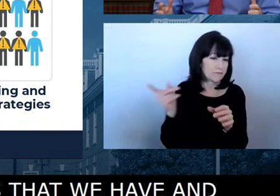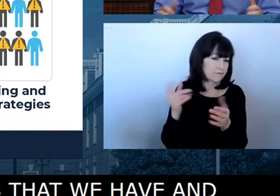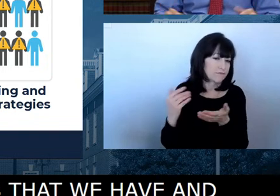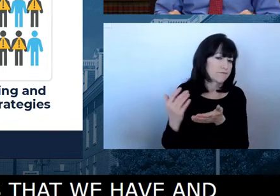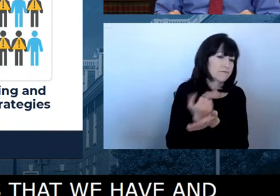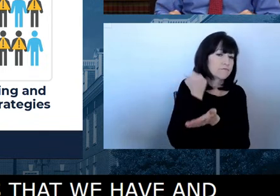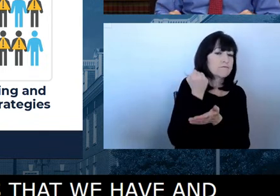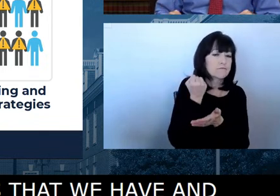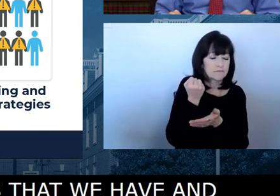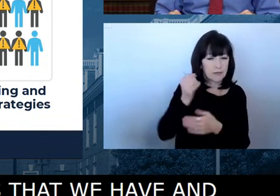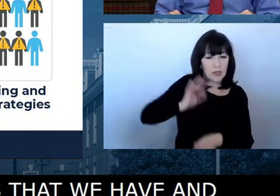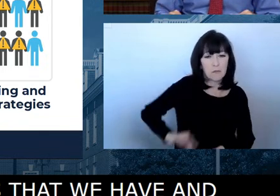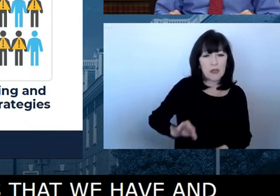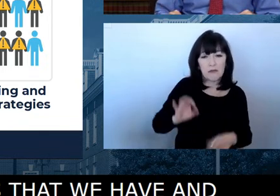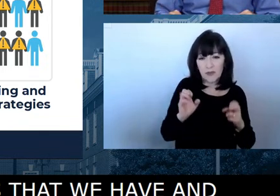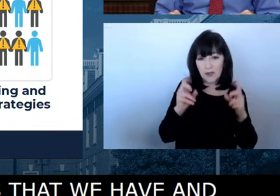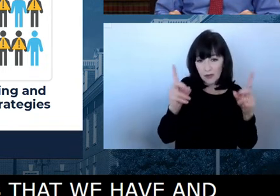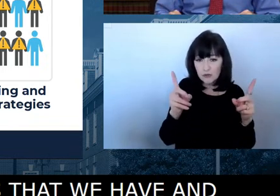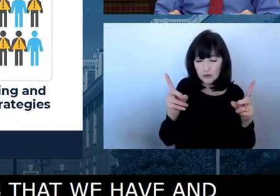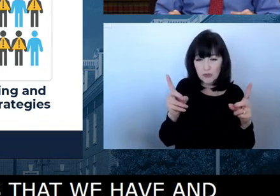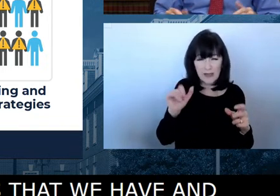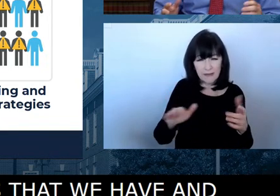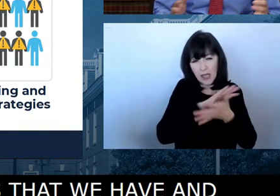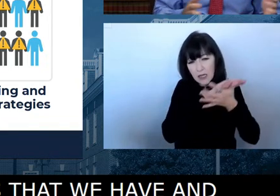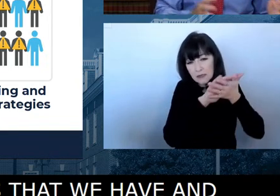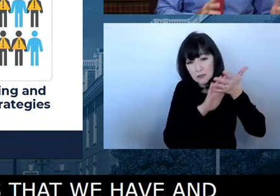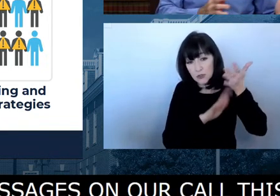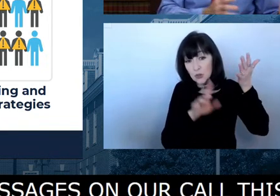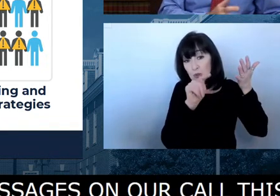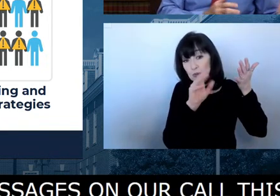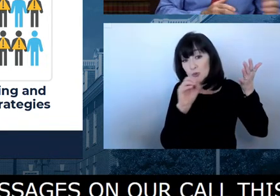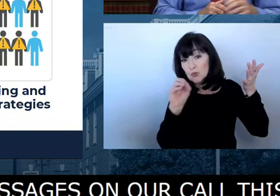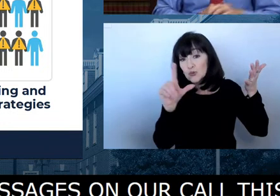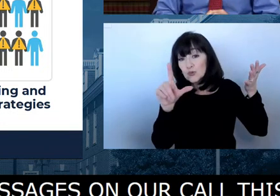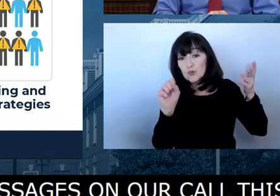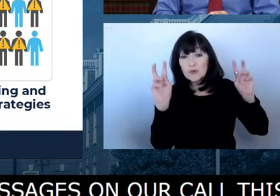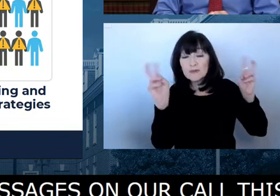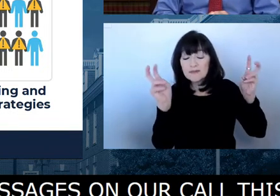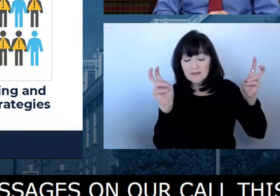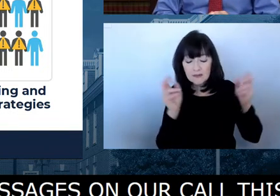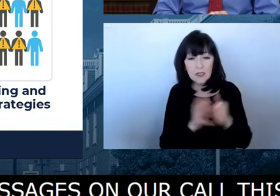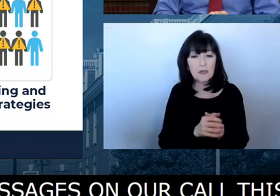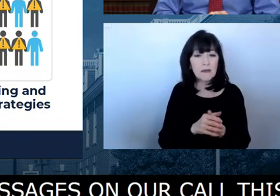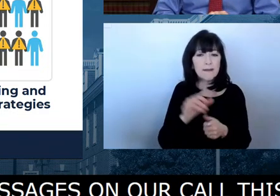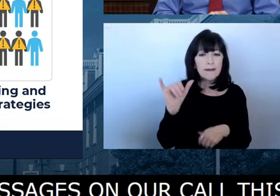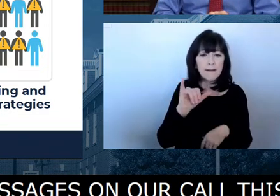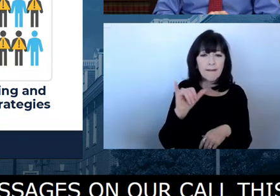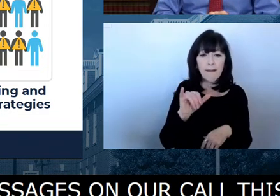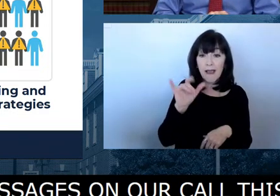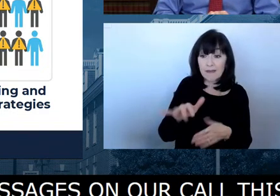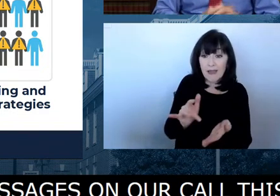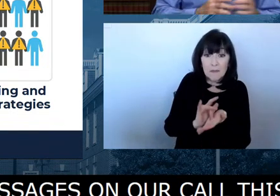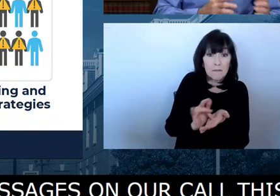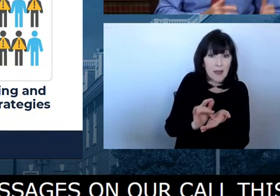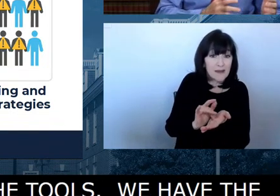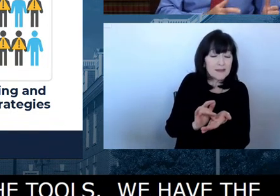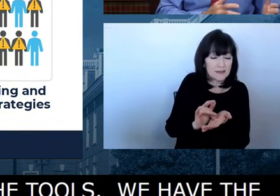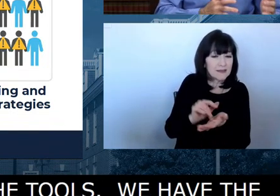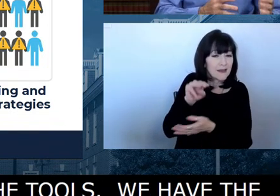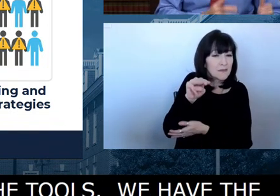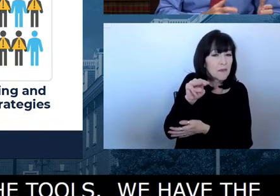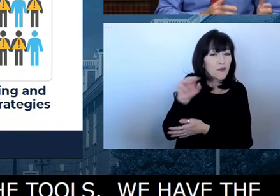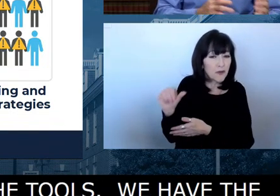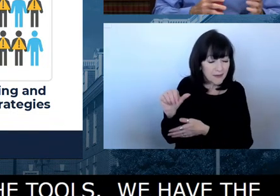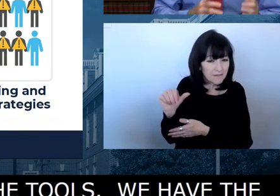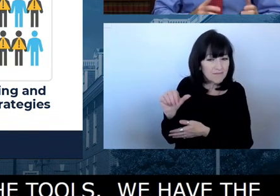do have the tools. We have tools in terms of antivirals, all the different things that Secretary McGarrett talked about. We have the